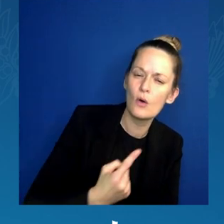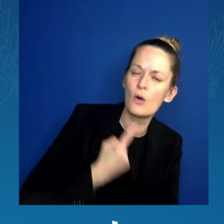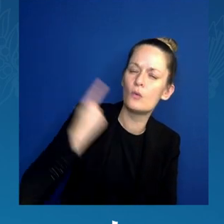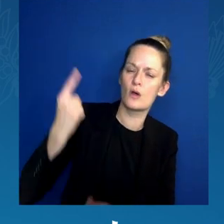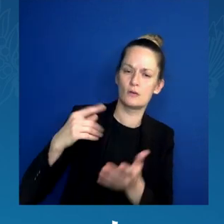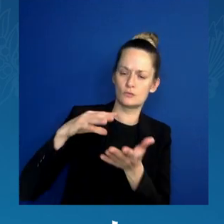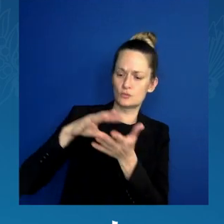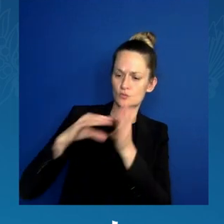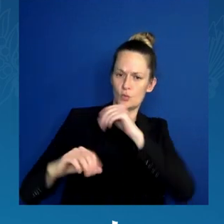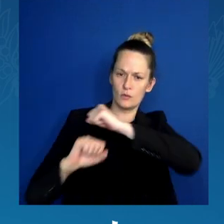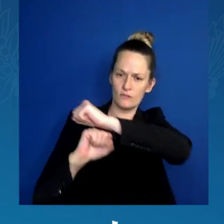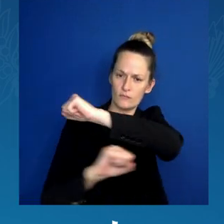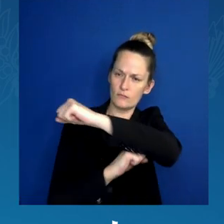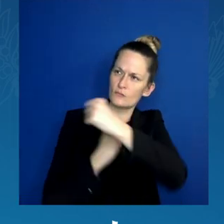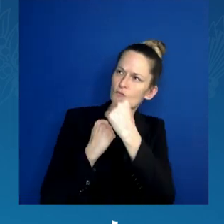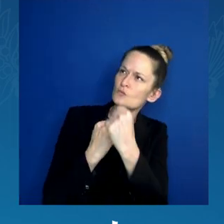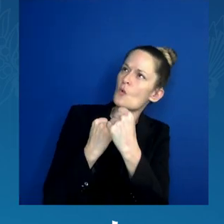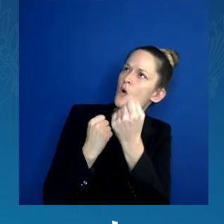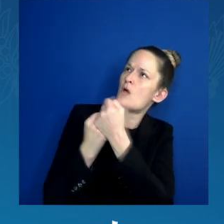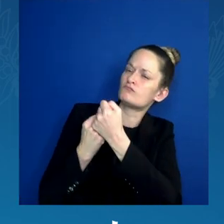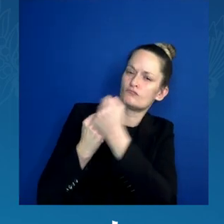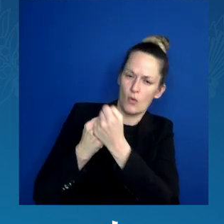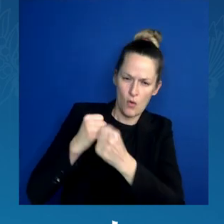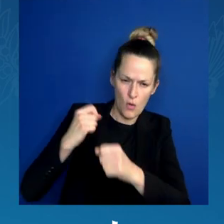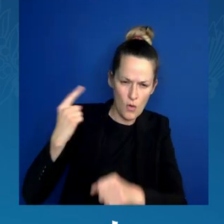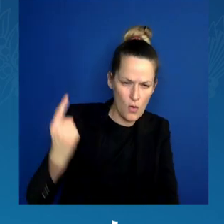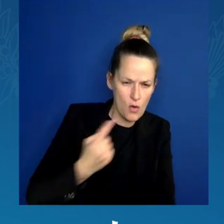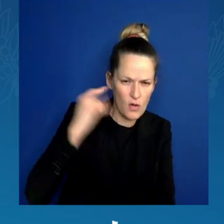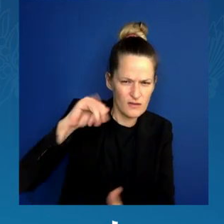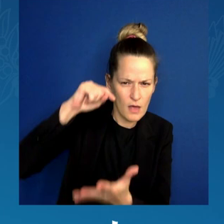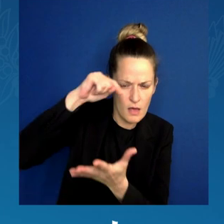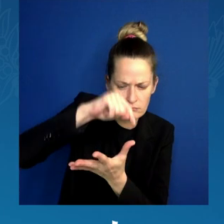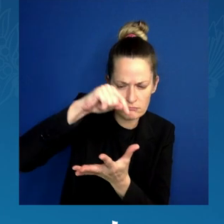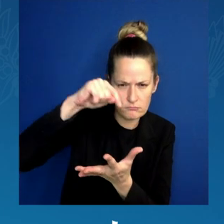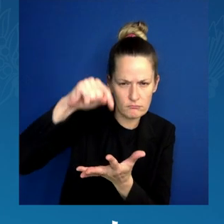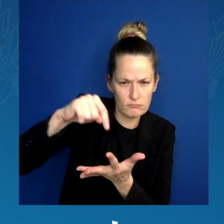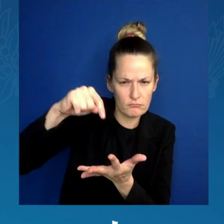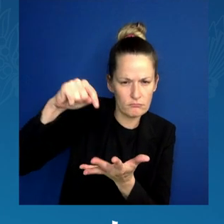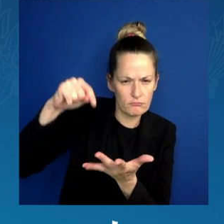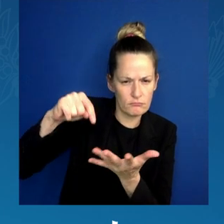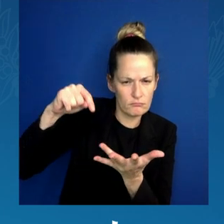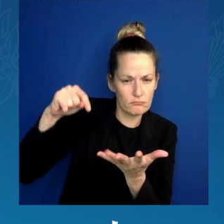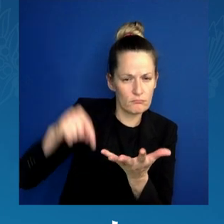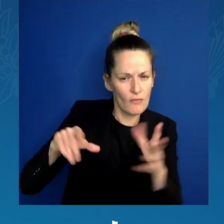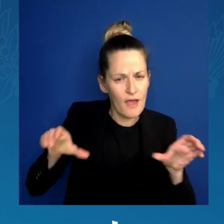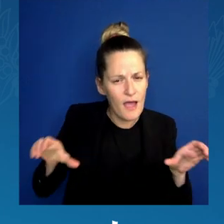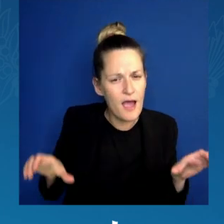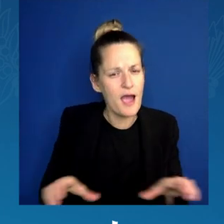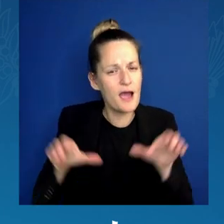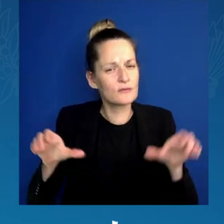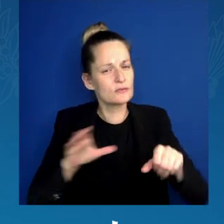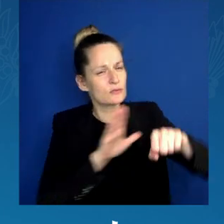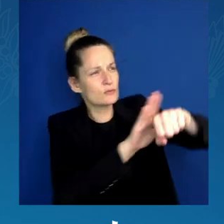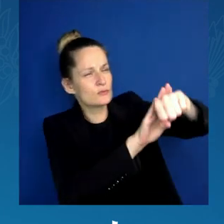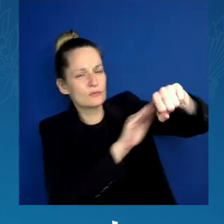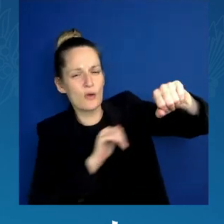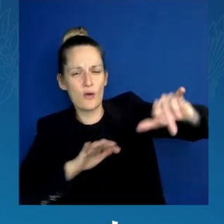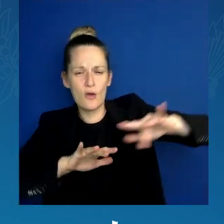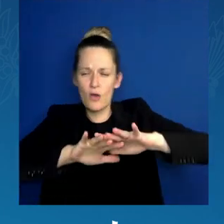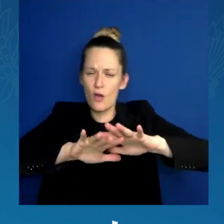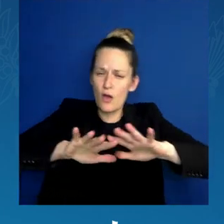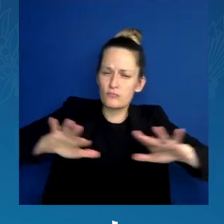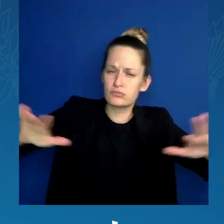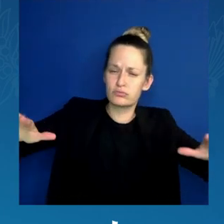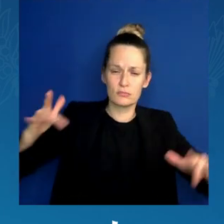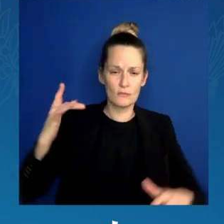those movements. Because you as students, you know how to build coalitions. You don't accept false choices.